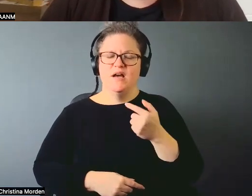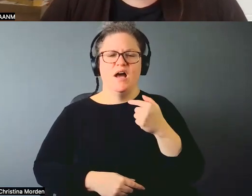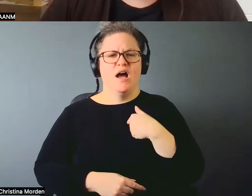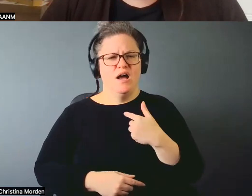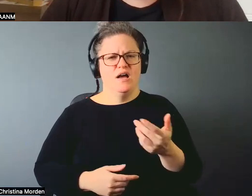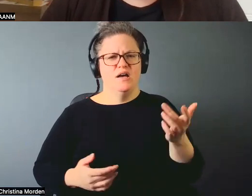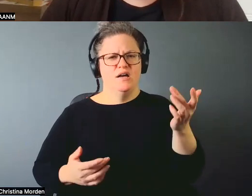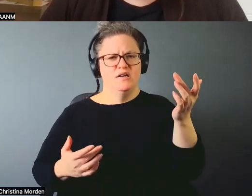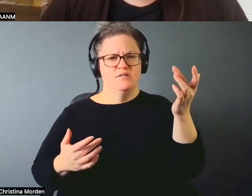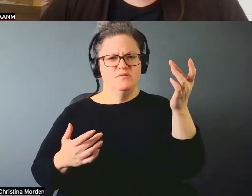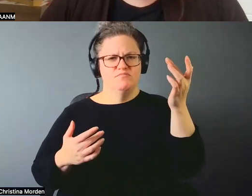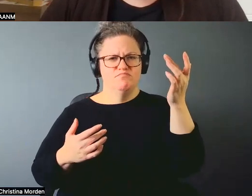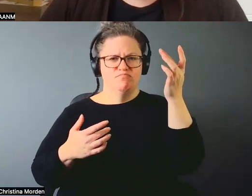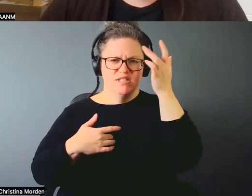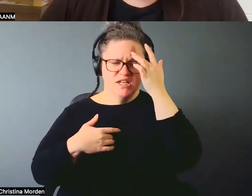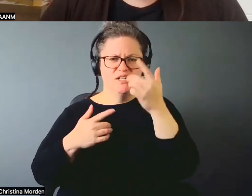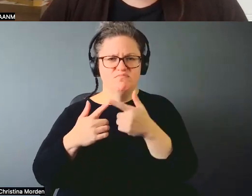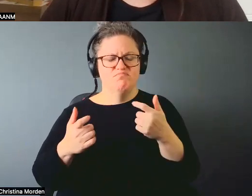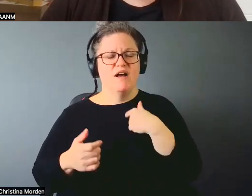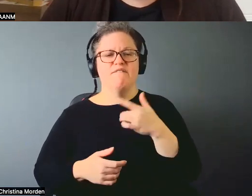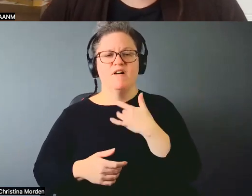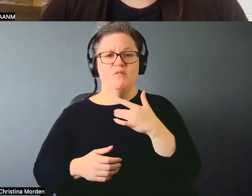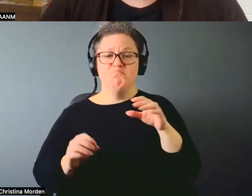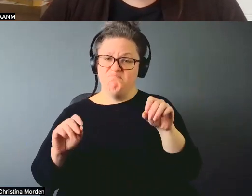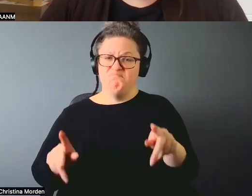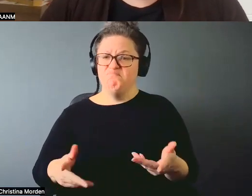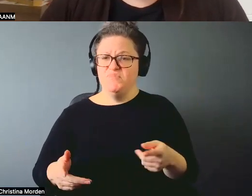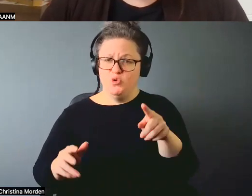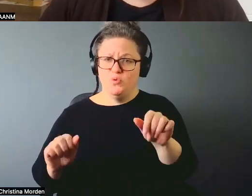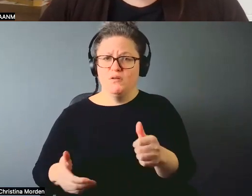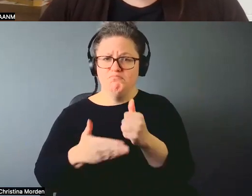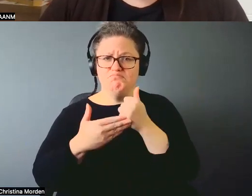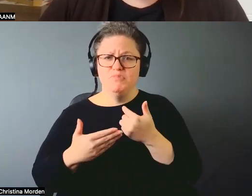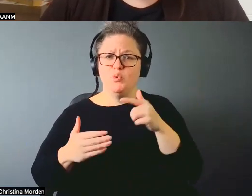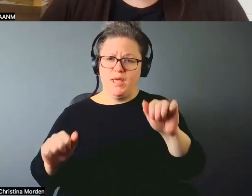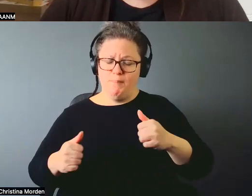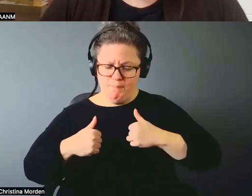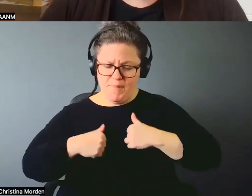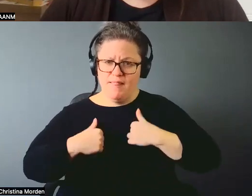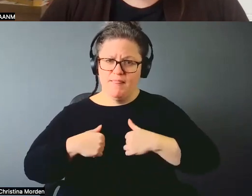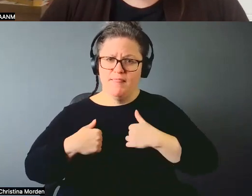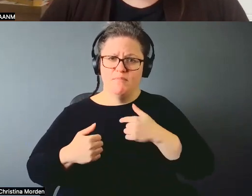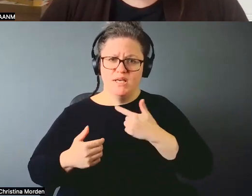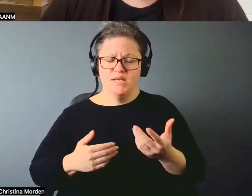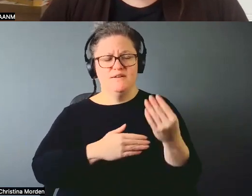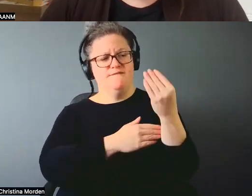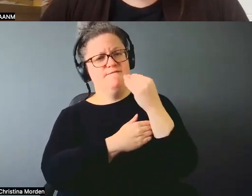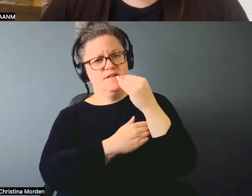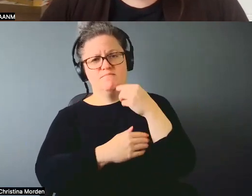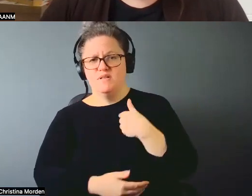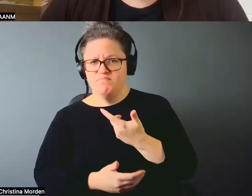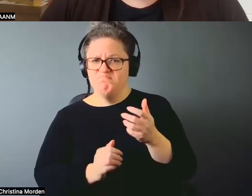I was OK to let people assist me and bathe me and, you know, feed me like where's